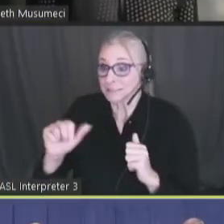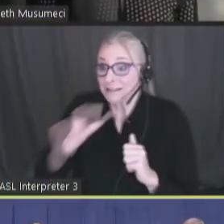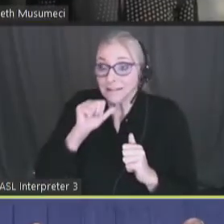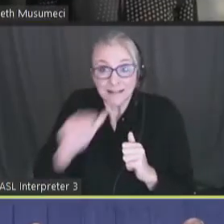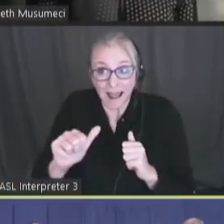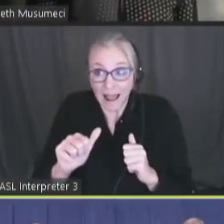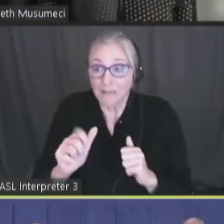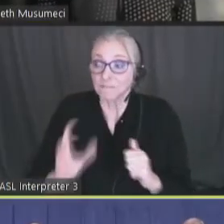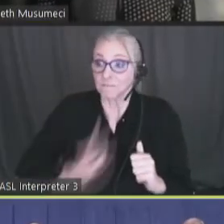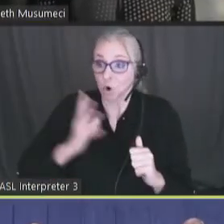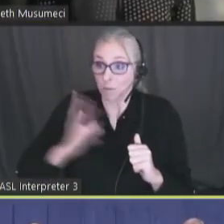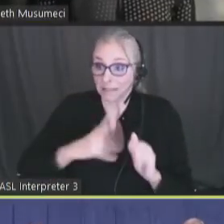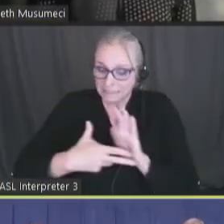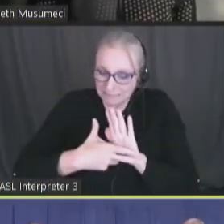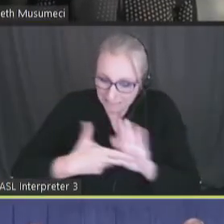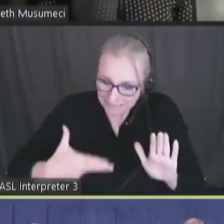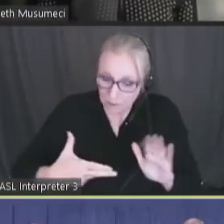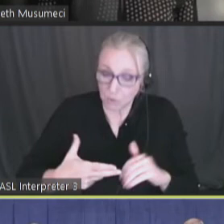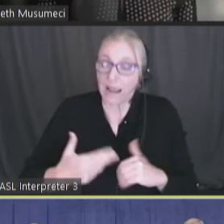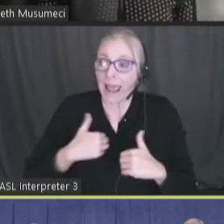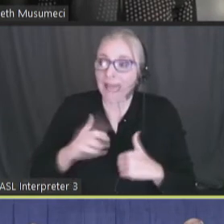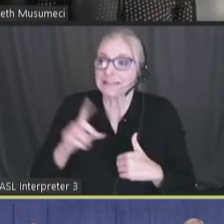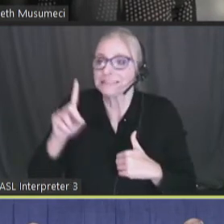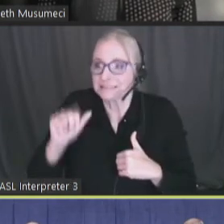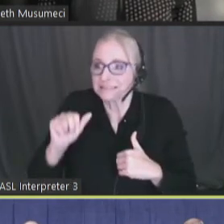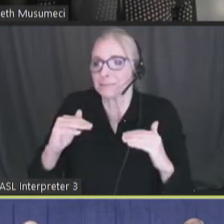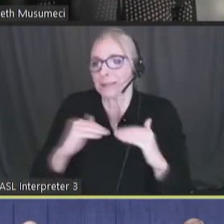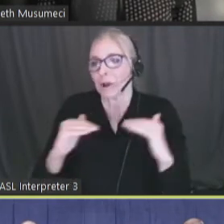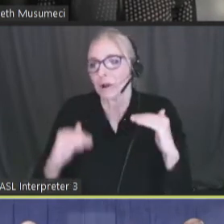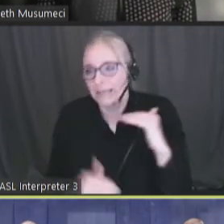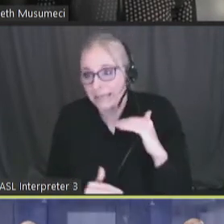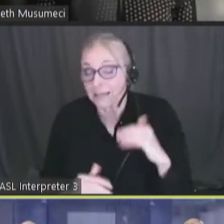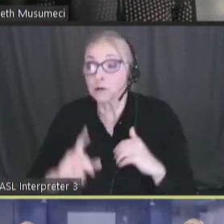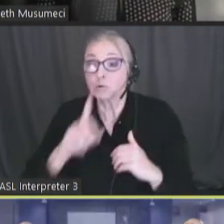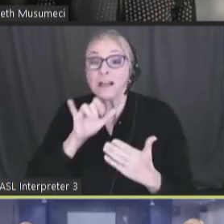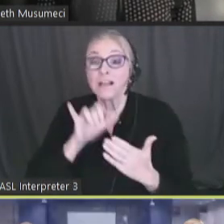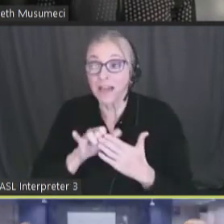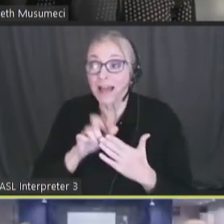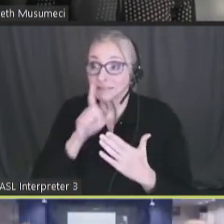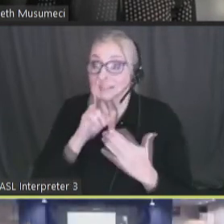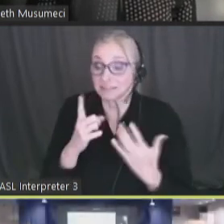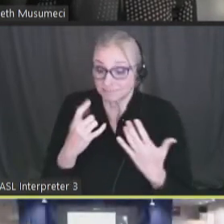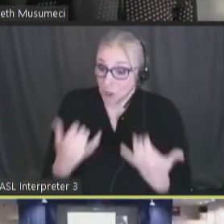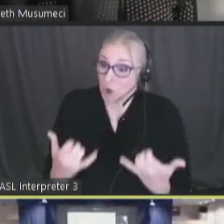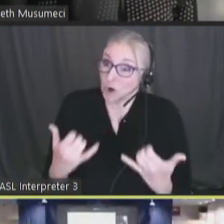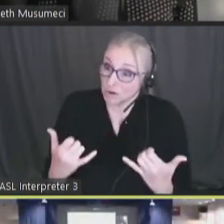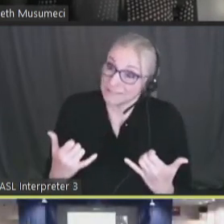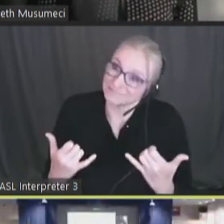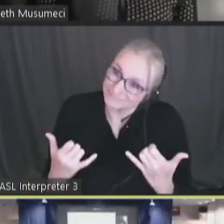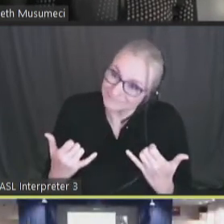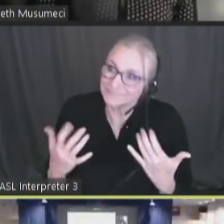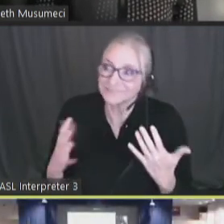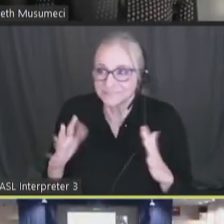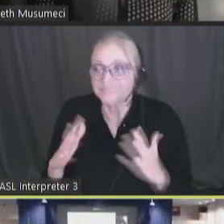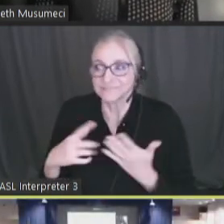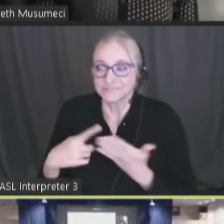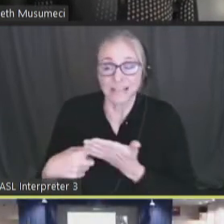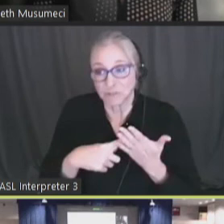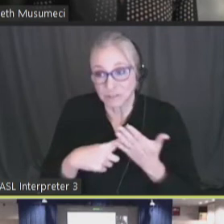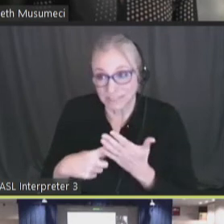formally designated as a health disparity population. This actually is a current conversation.